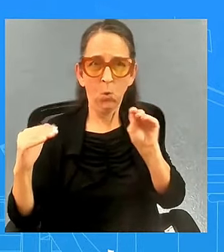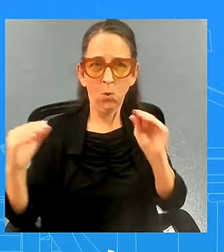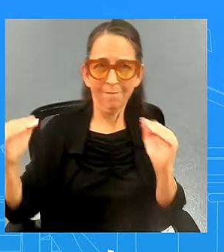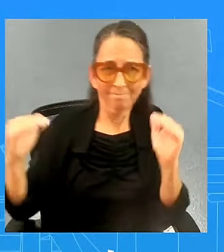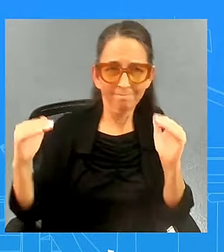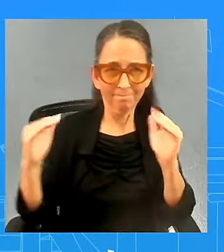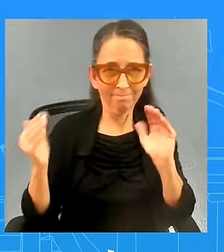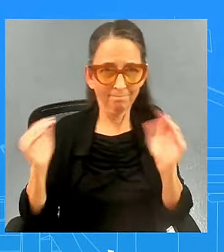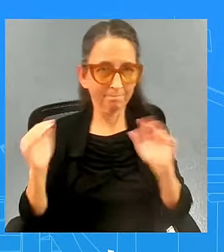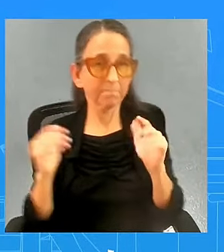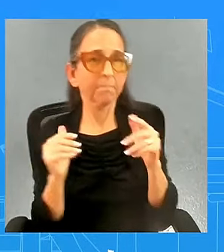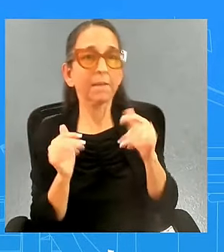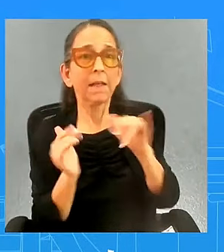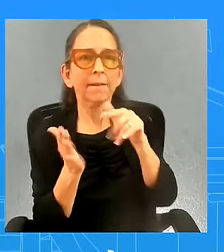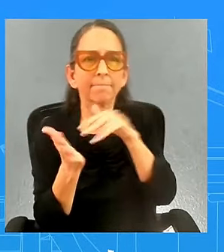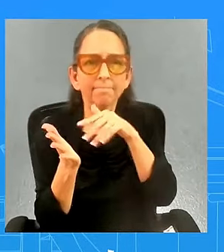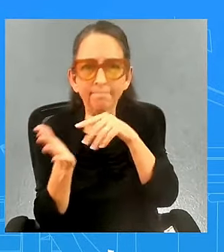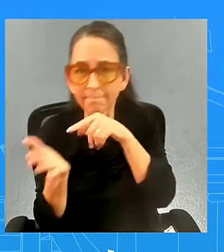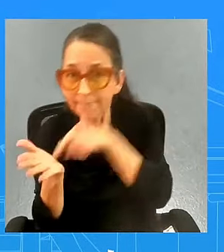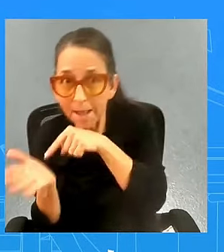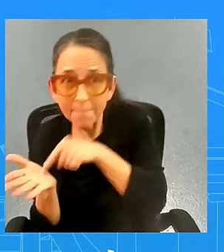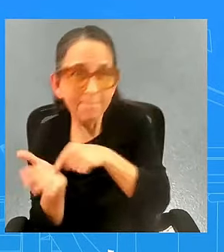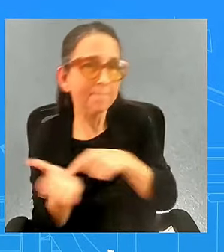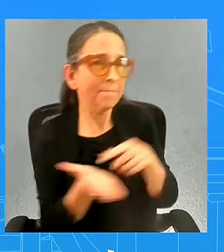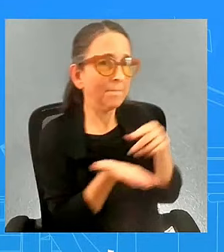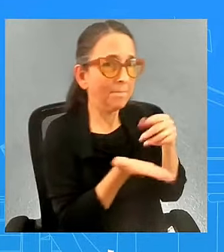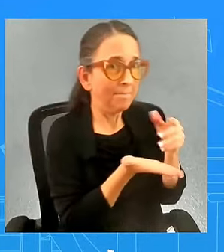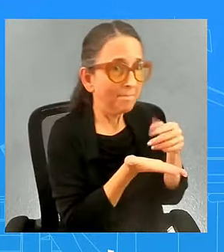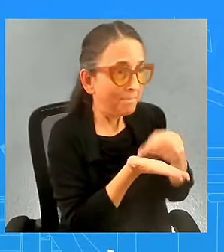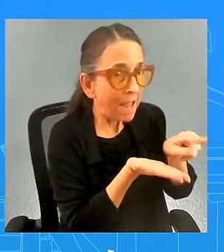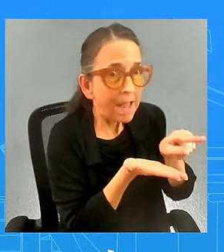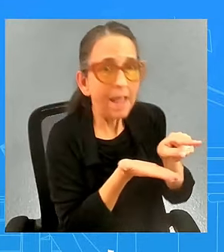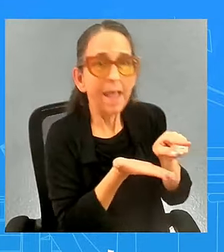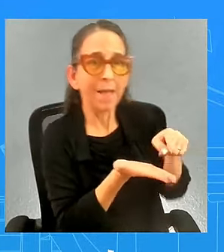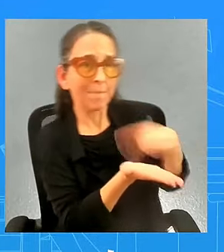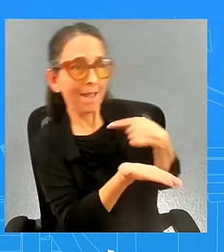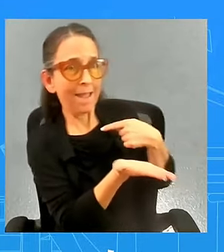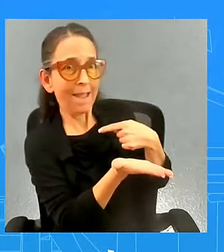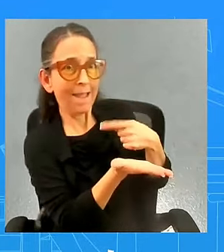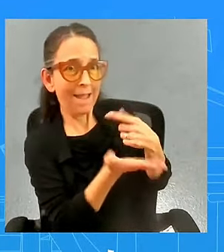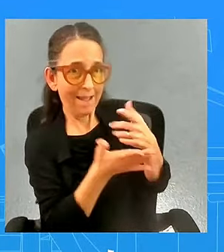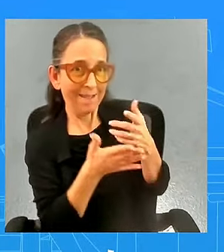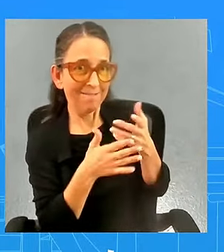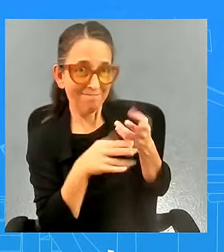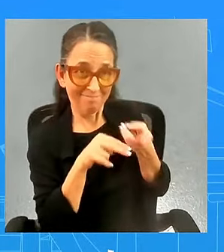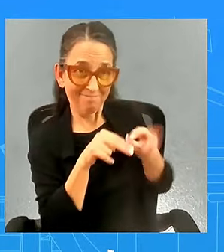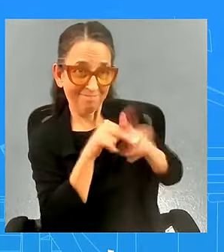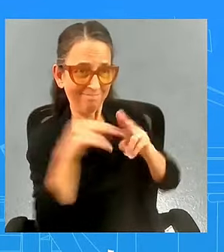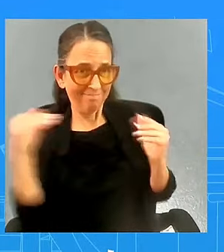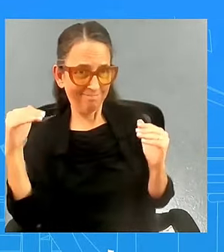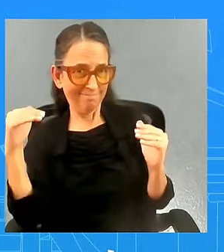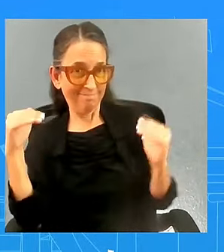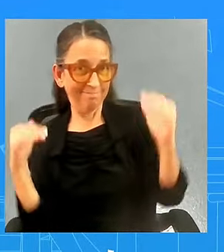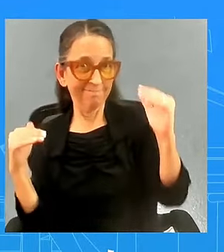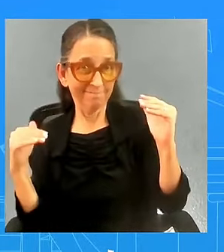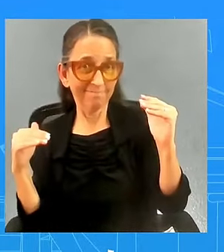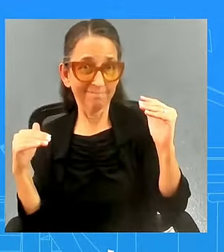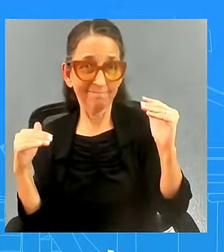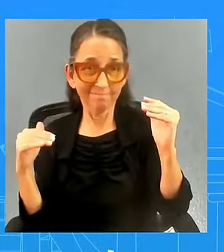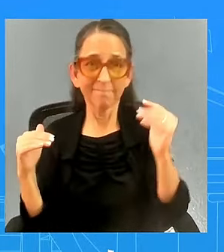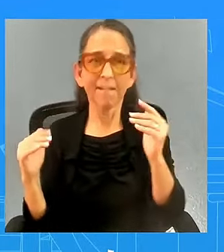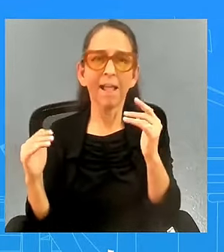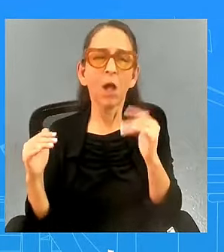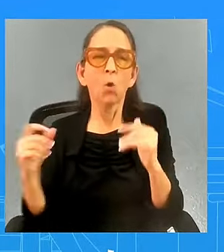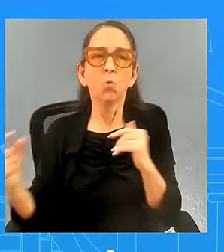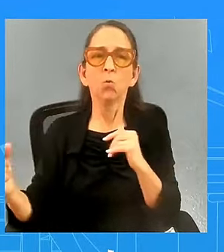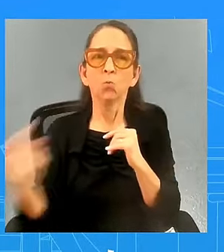paycheck expands and i think we've seen some of that uh thanks for doing this shirt um at the top of your remarks you you